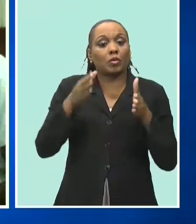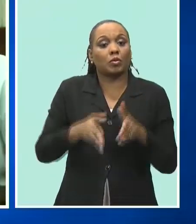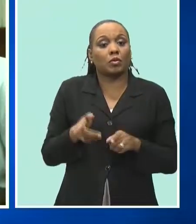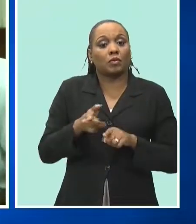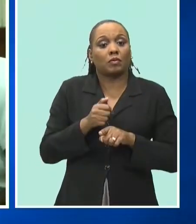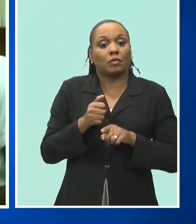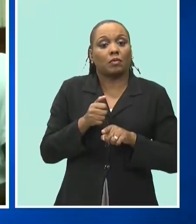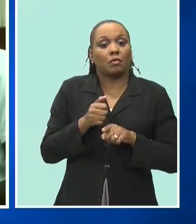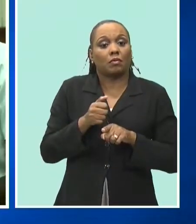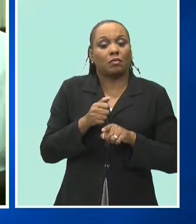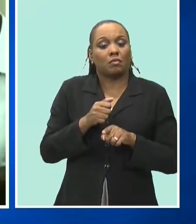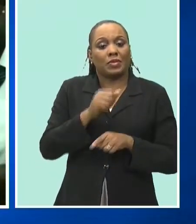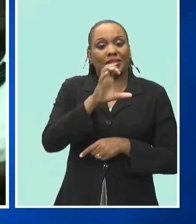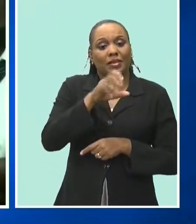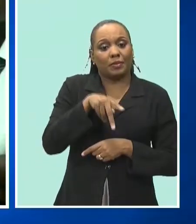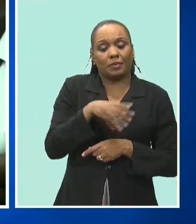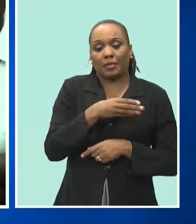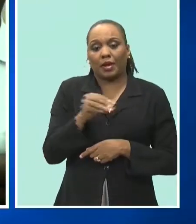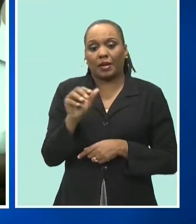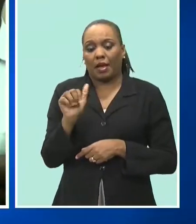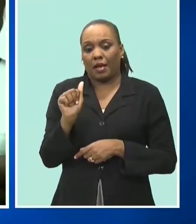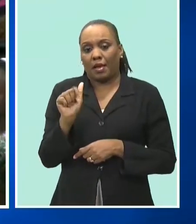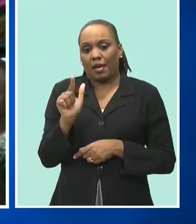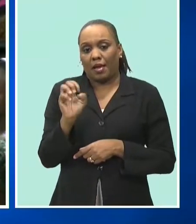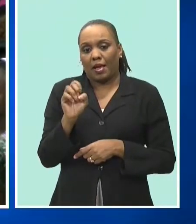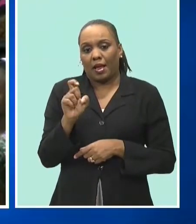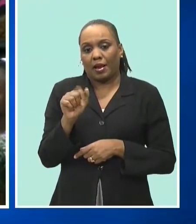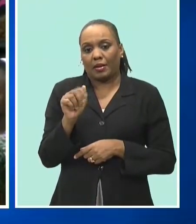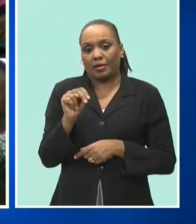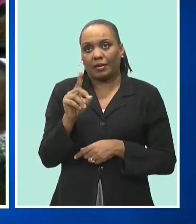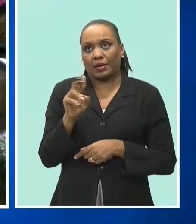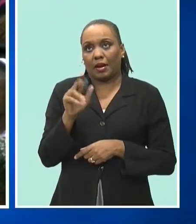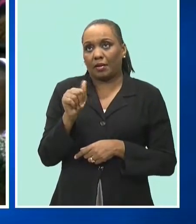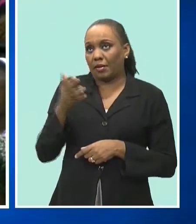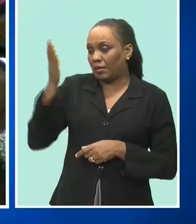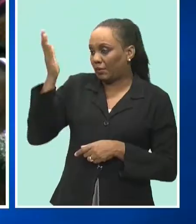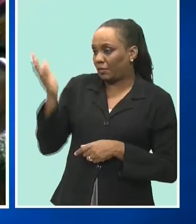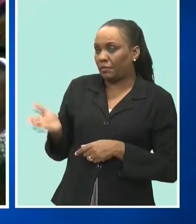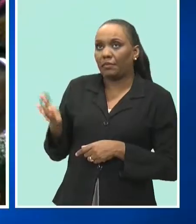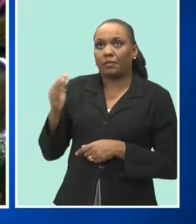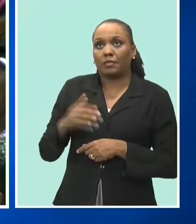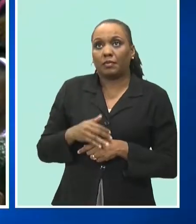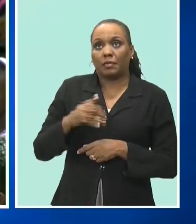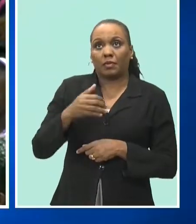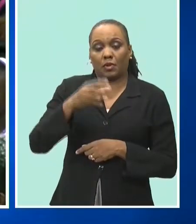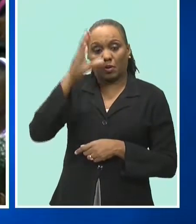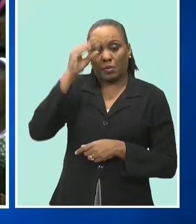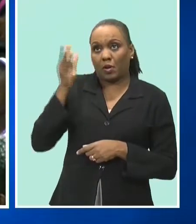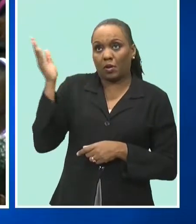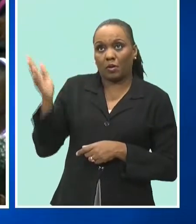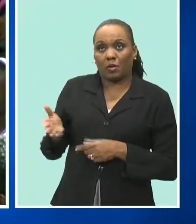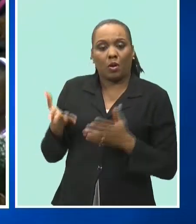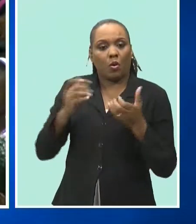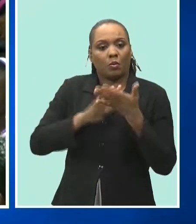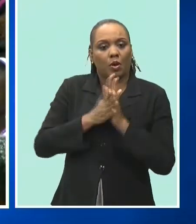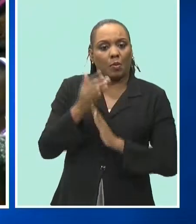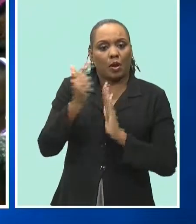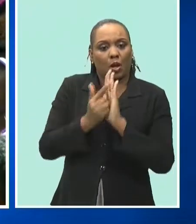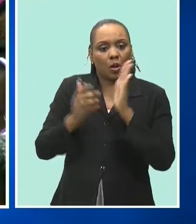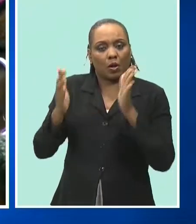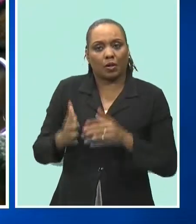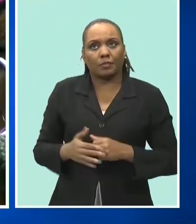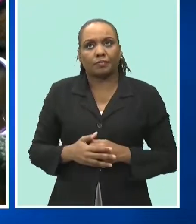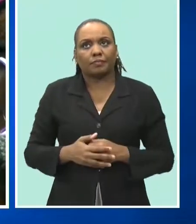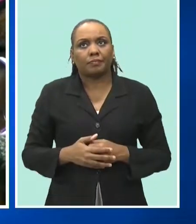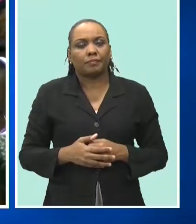and parry schools also make contributions including zarek thompson an aspiring lawyer i wholeheartedly believe that a spite stone